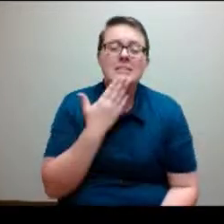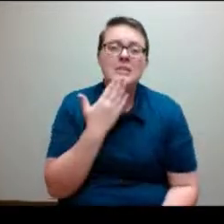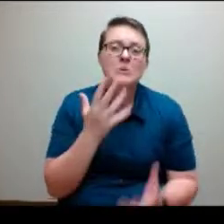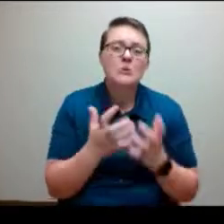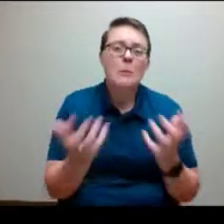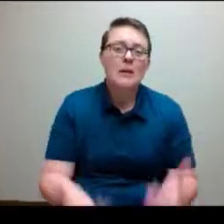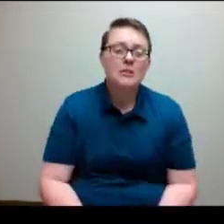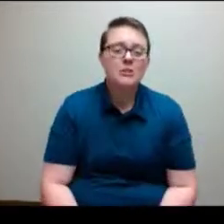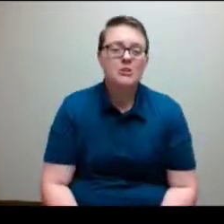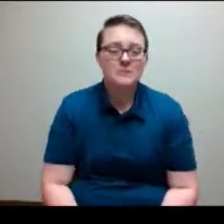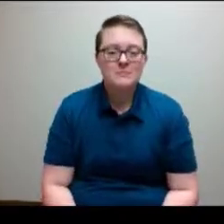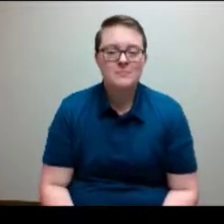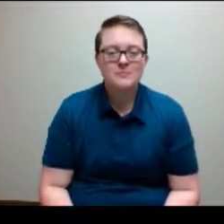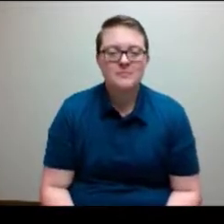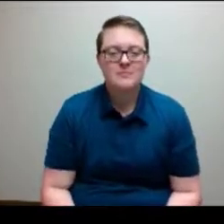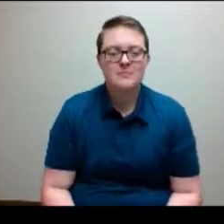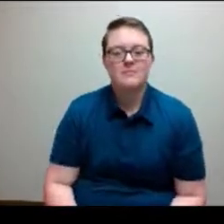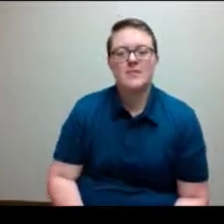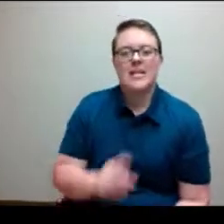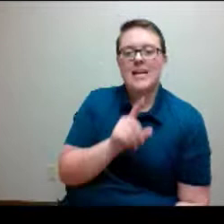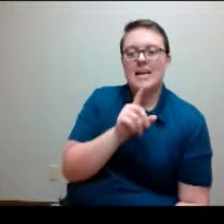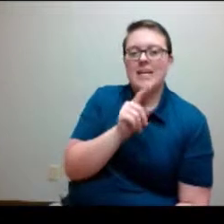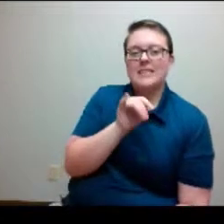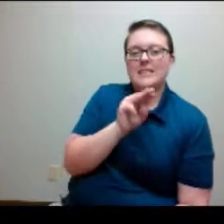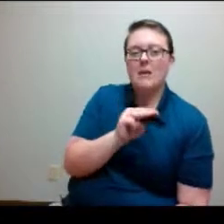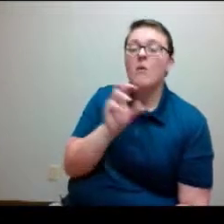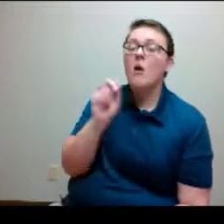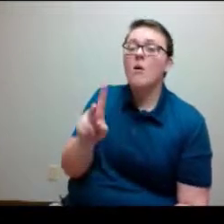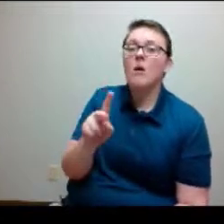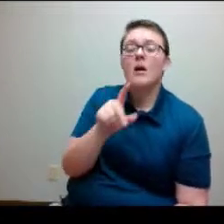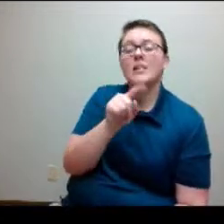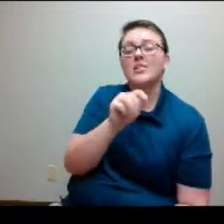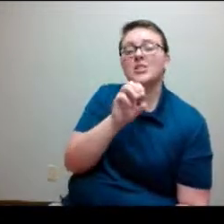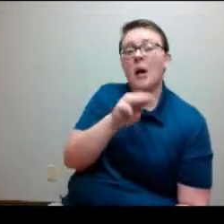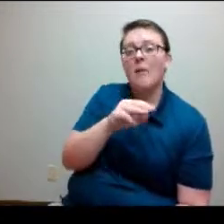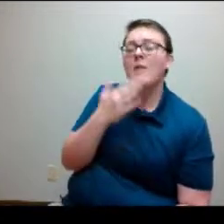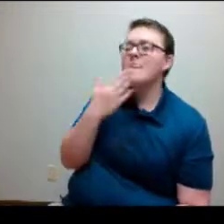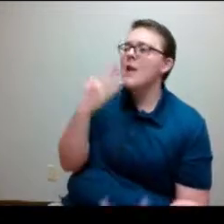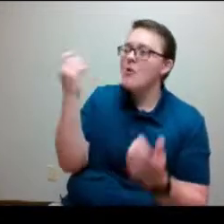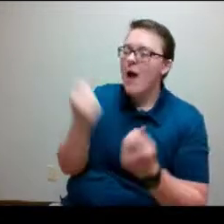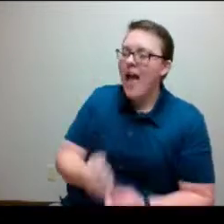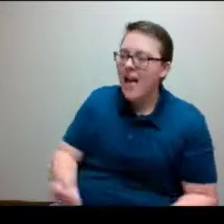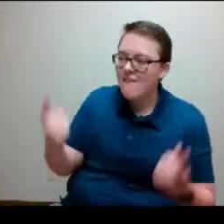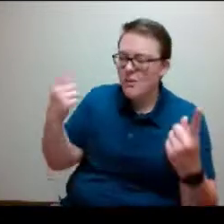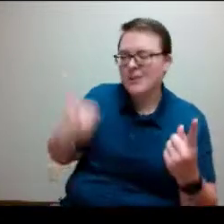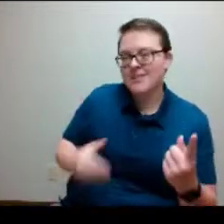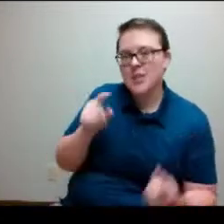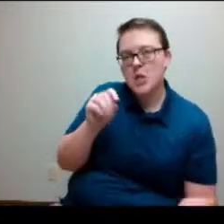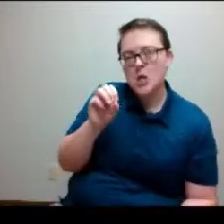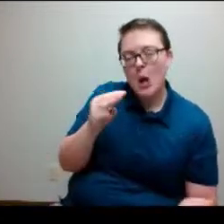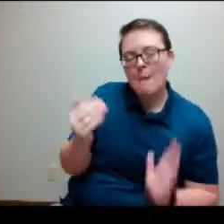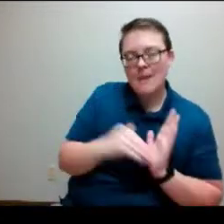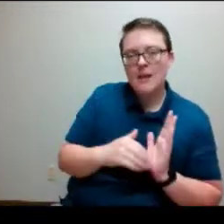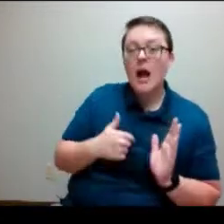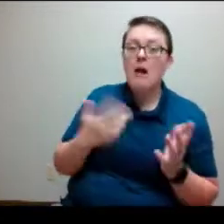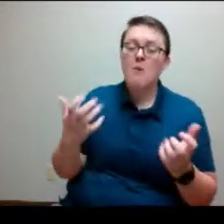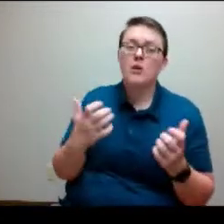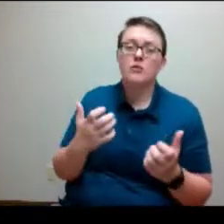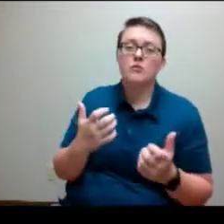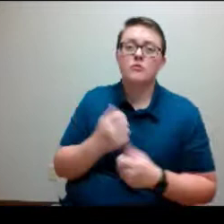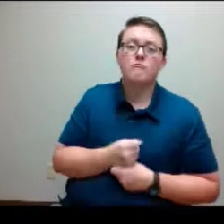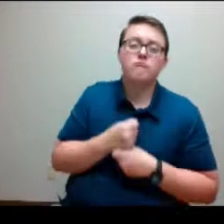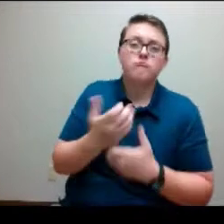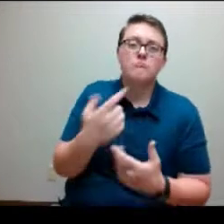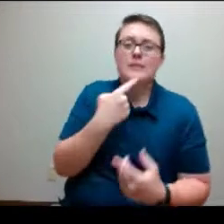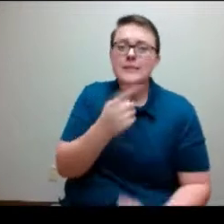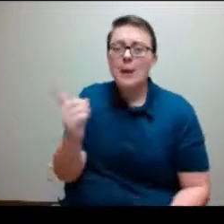All right, thank you everyone. This is Tom again. I just want to express my appreciation for this